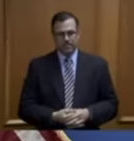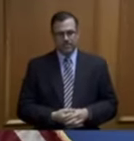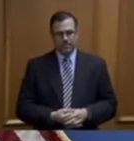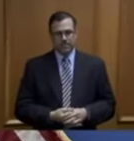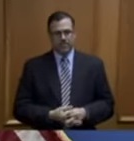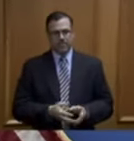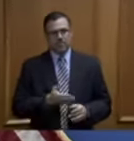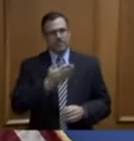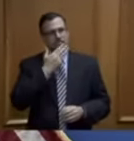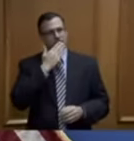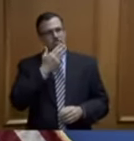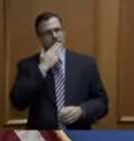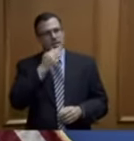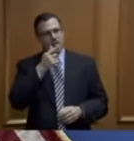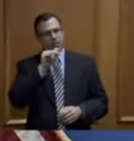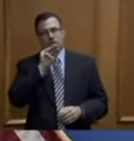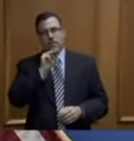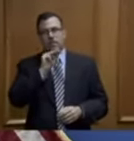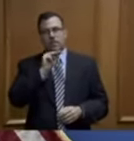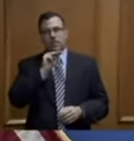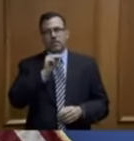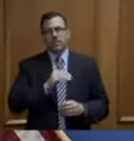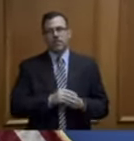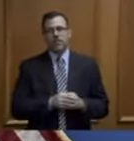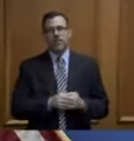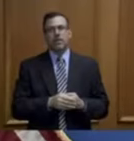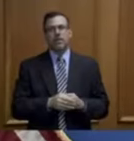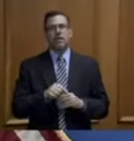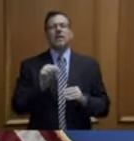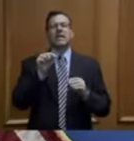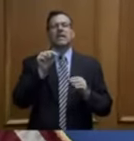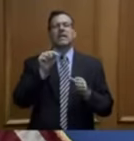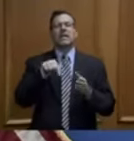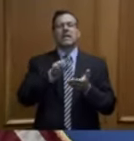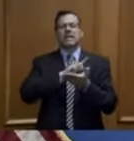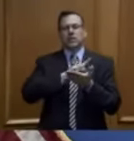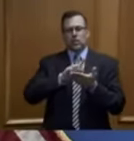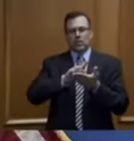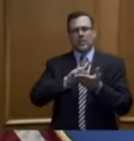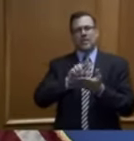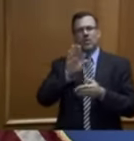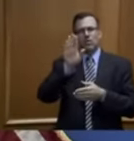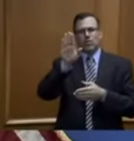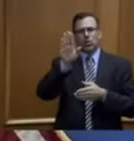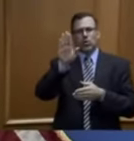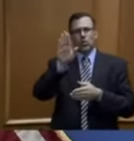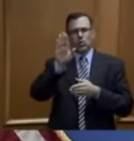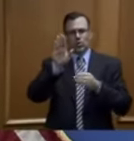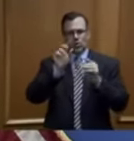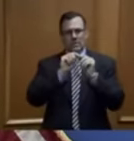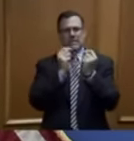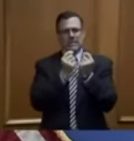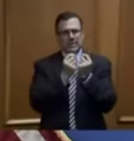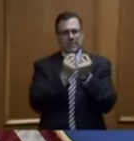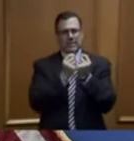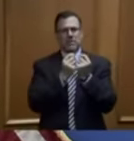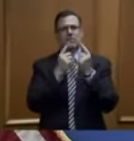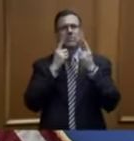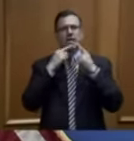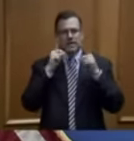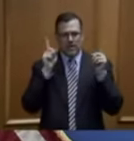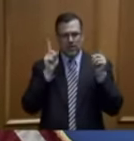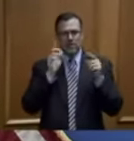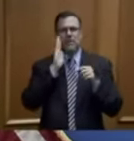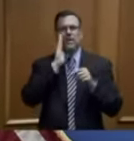Thank you, Gillum. Hi, Governor. This week, your administration announced that it would soon stop the